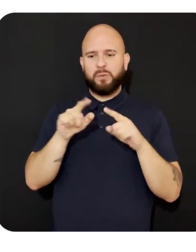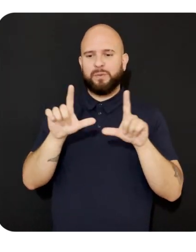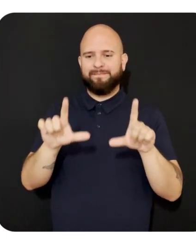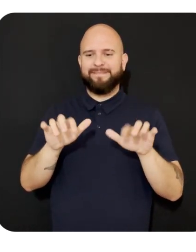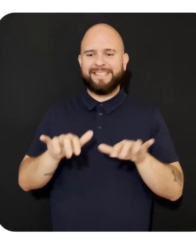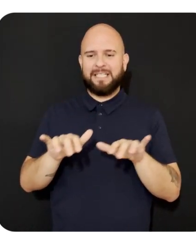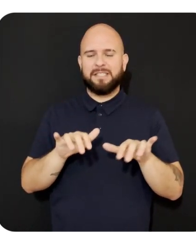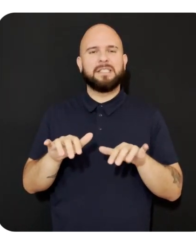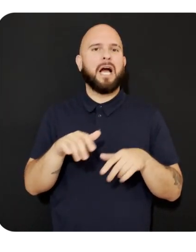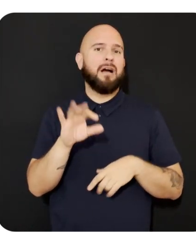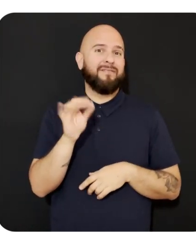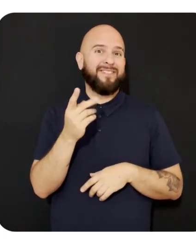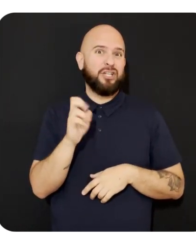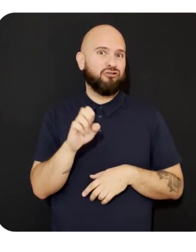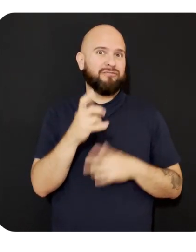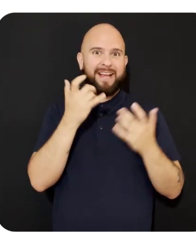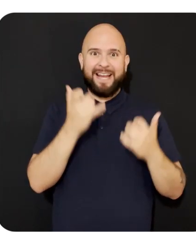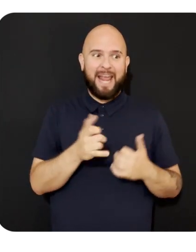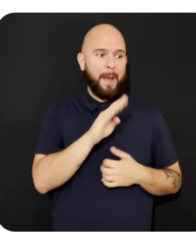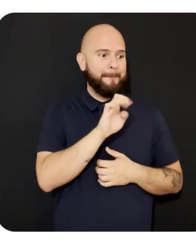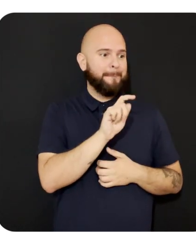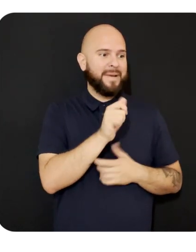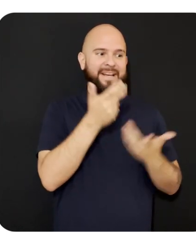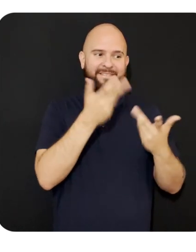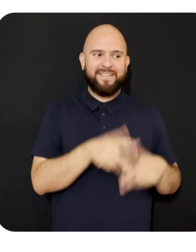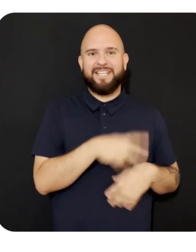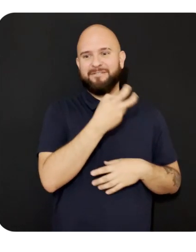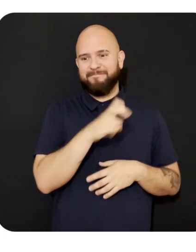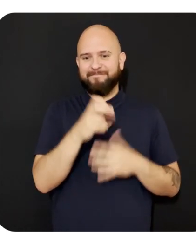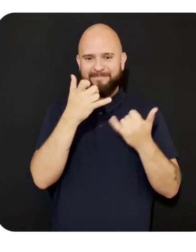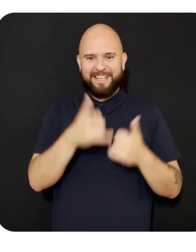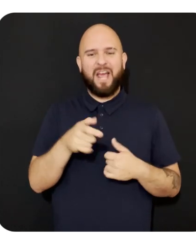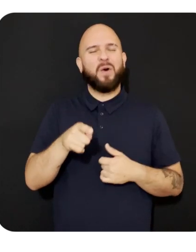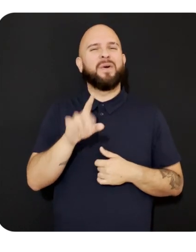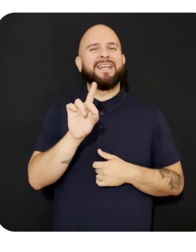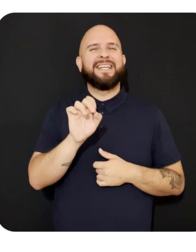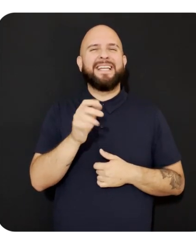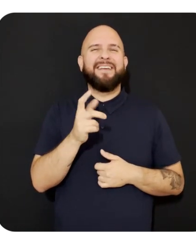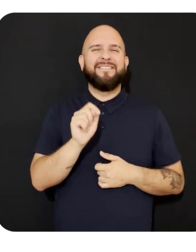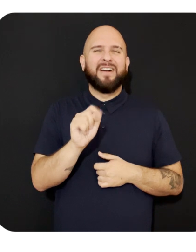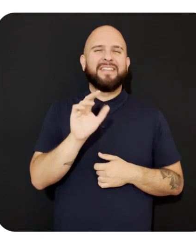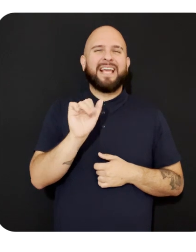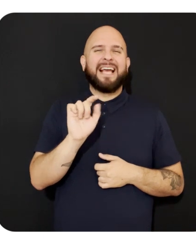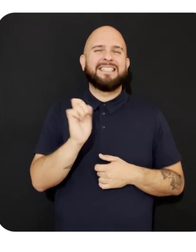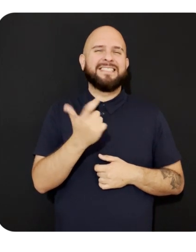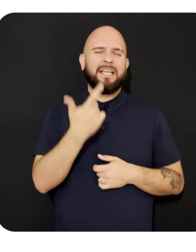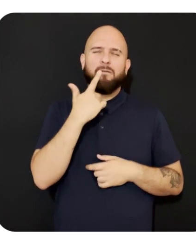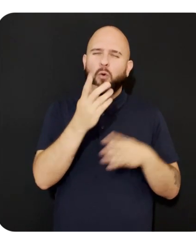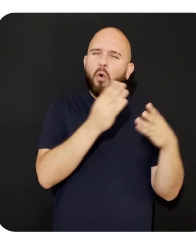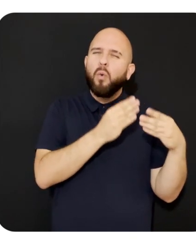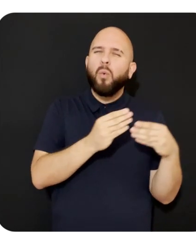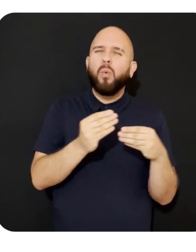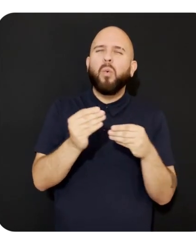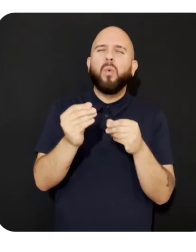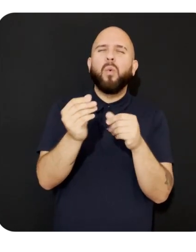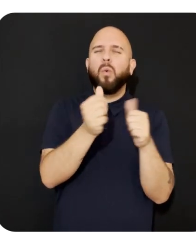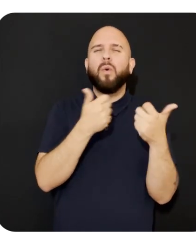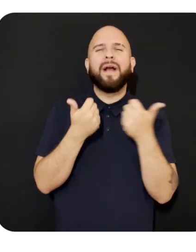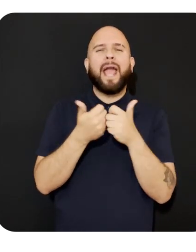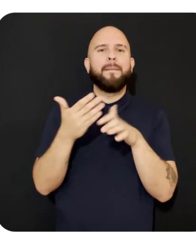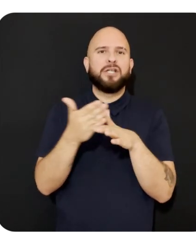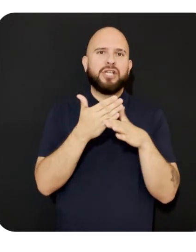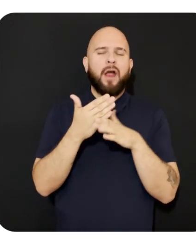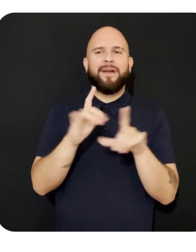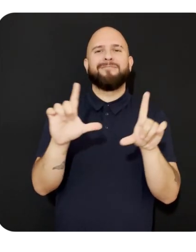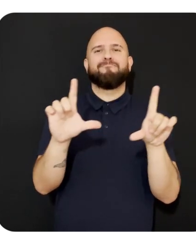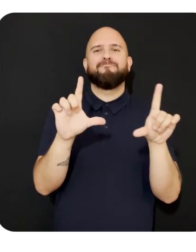has officially graduated from beta and is now the default casting experience you can use for seamless gameplay sharing. In